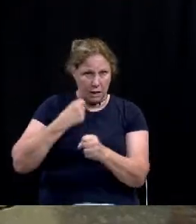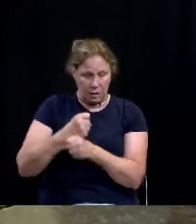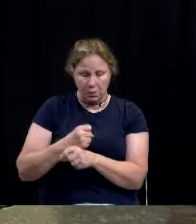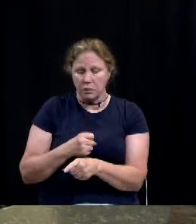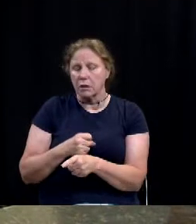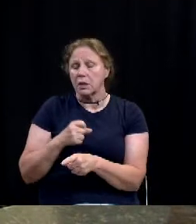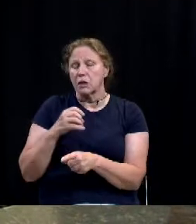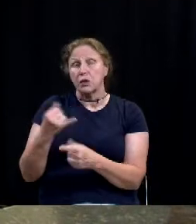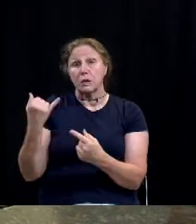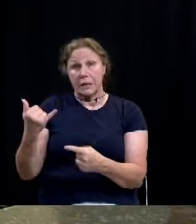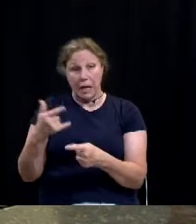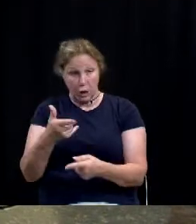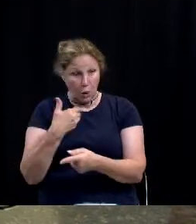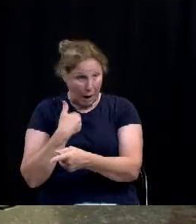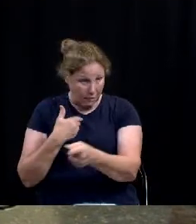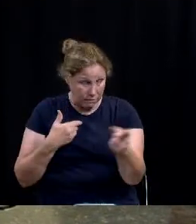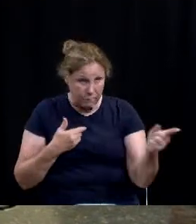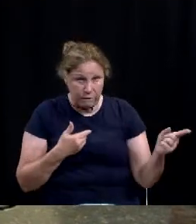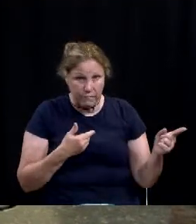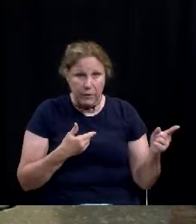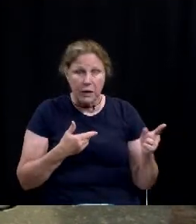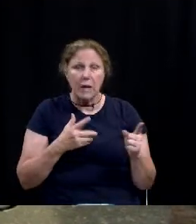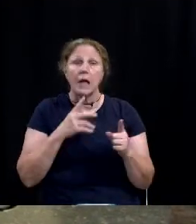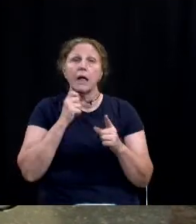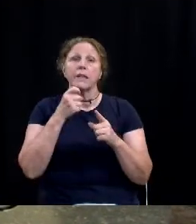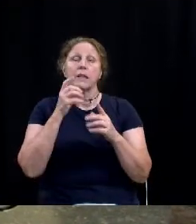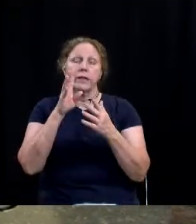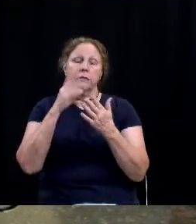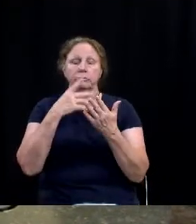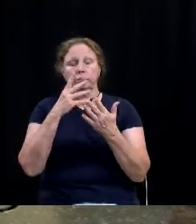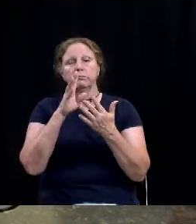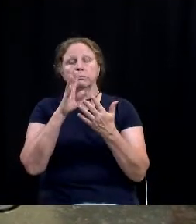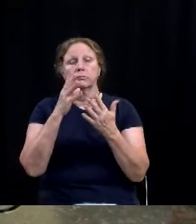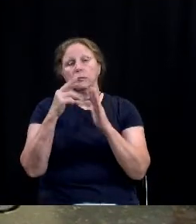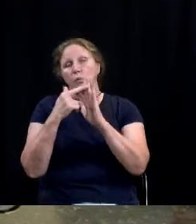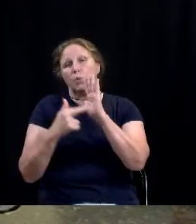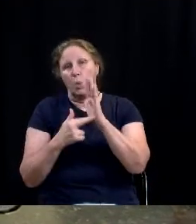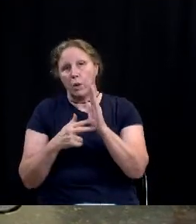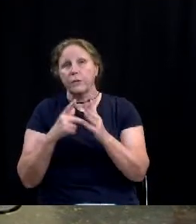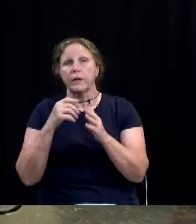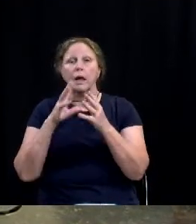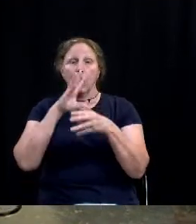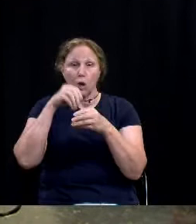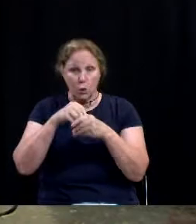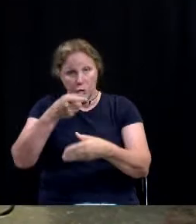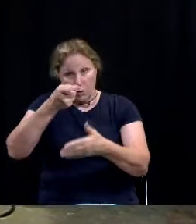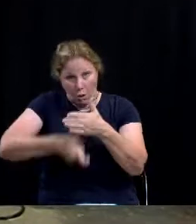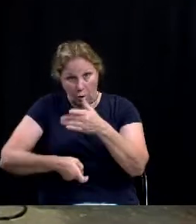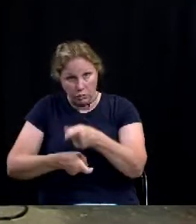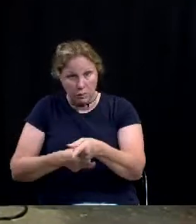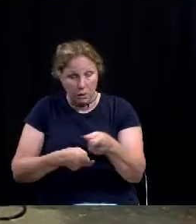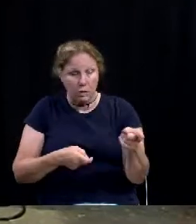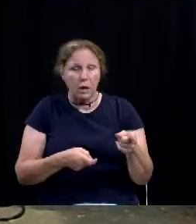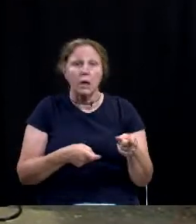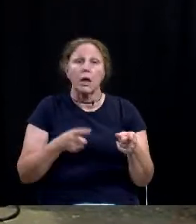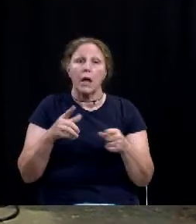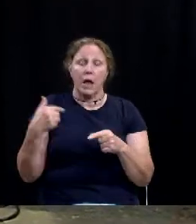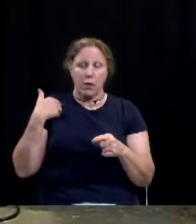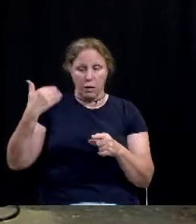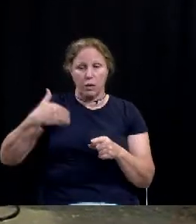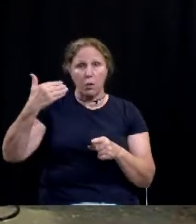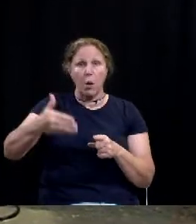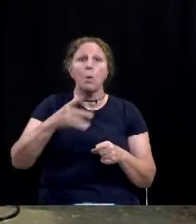today, what's in front of y'all is the impact fee ordinance, which includes the schedule. Throughout the process, there will be